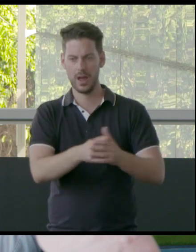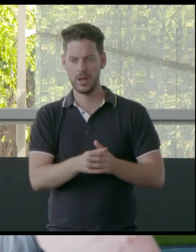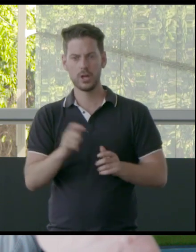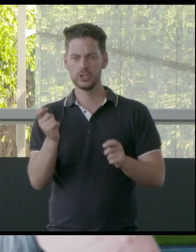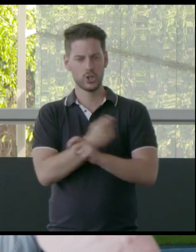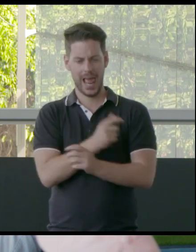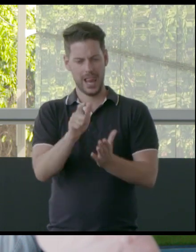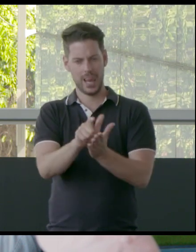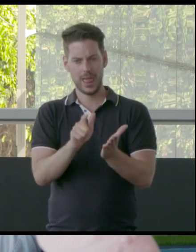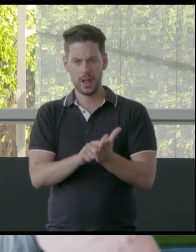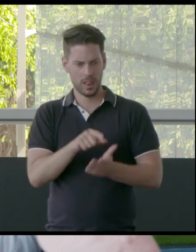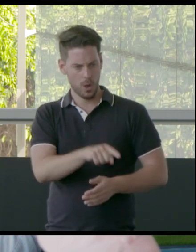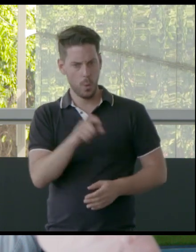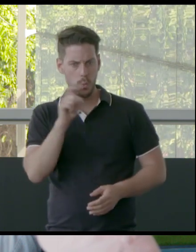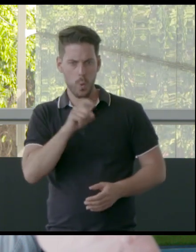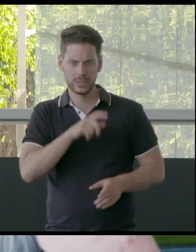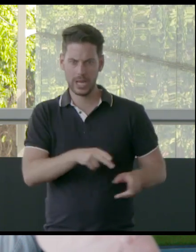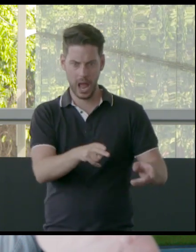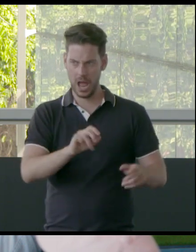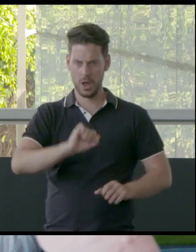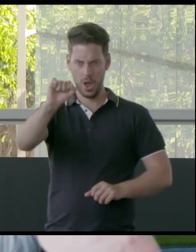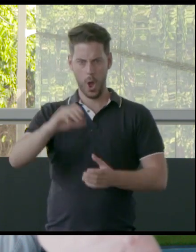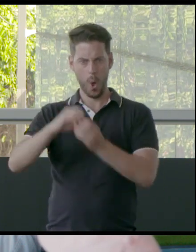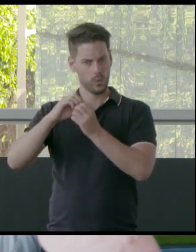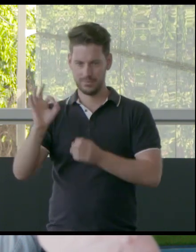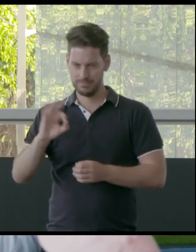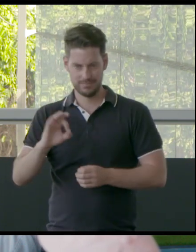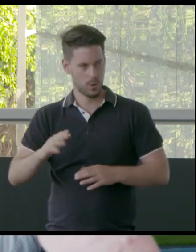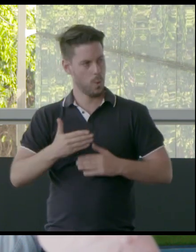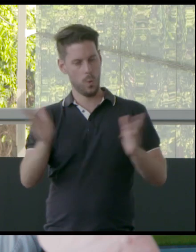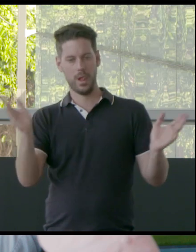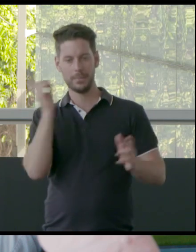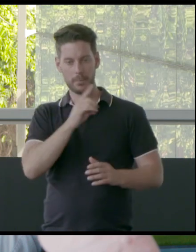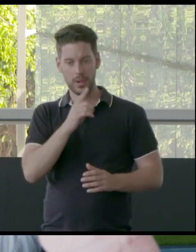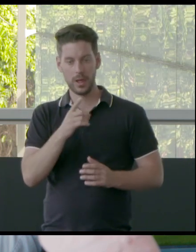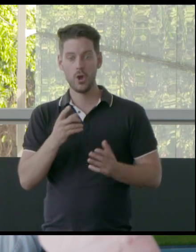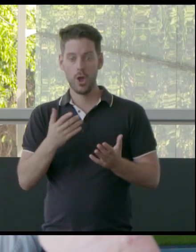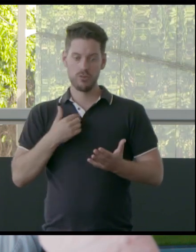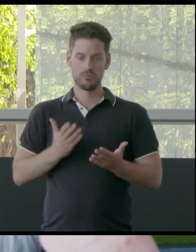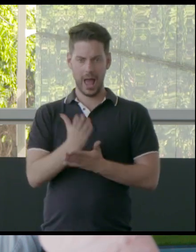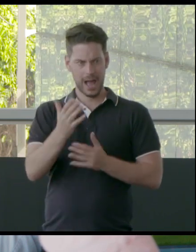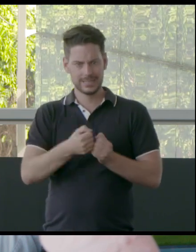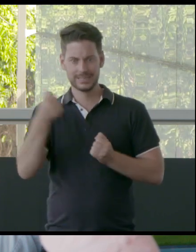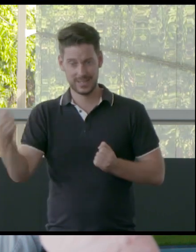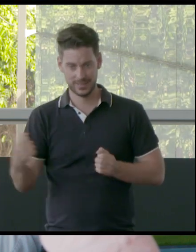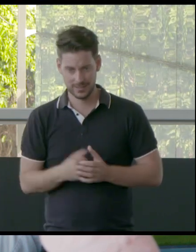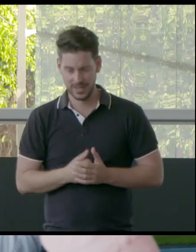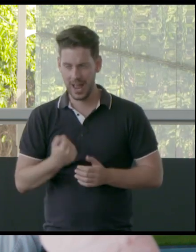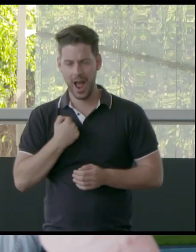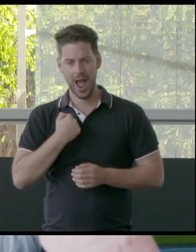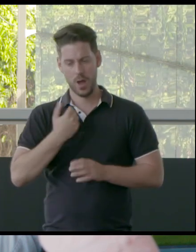status of water bodies, extending rights. You know, this is the way our old people